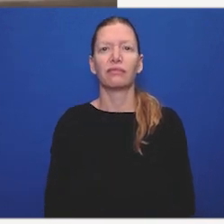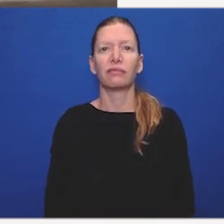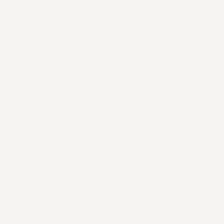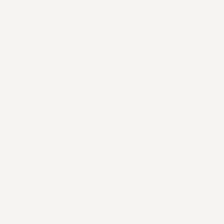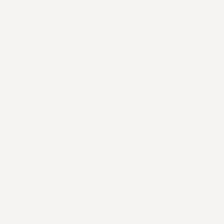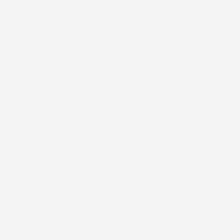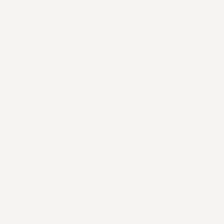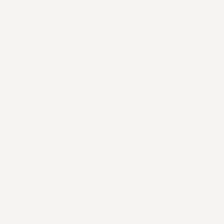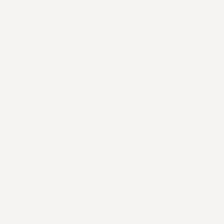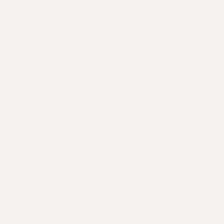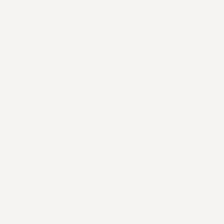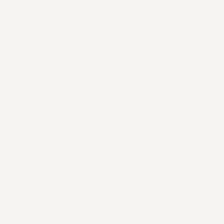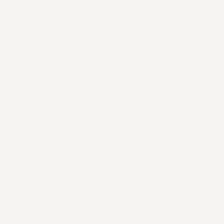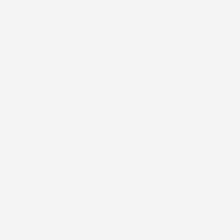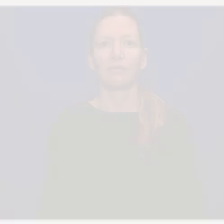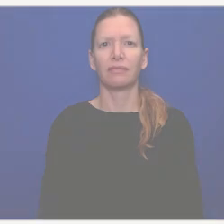back.